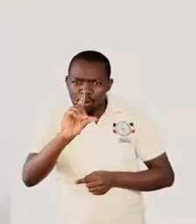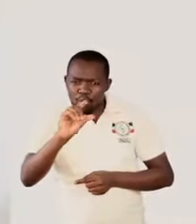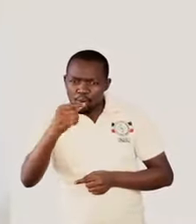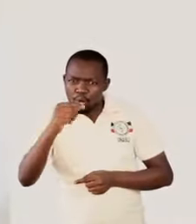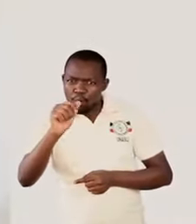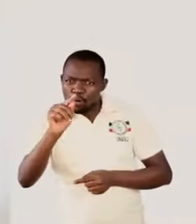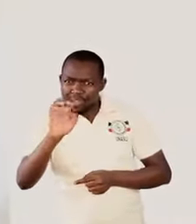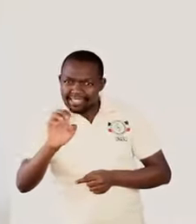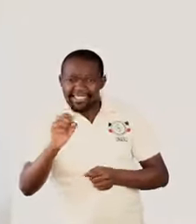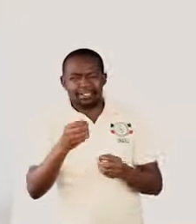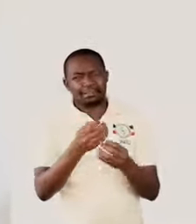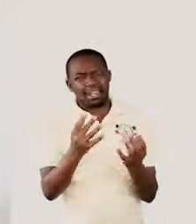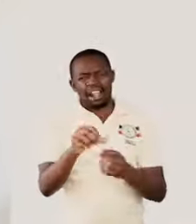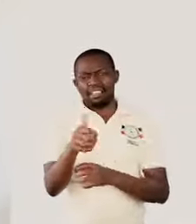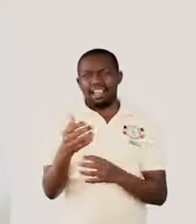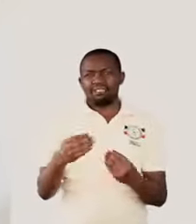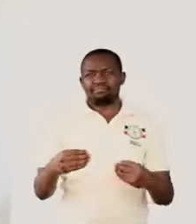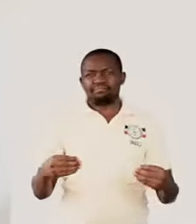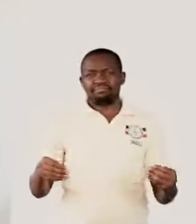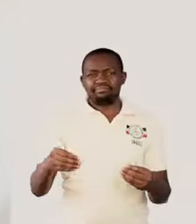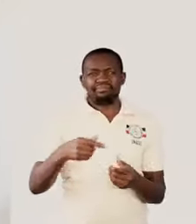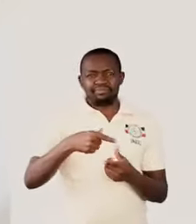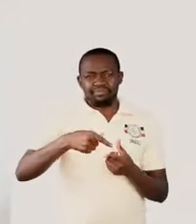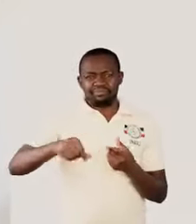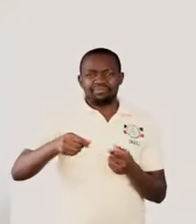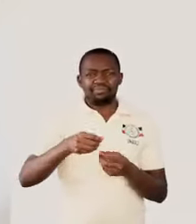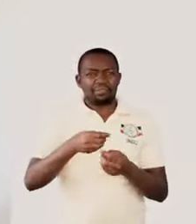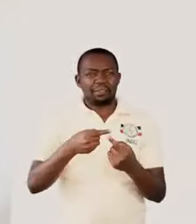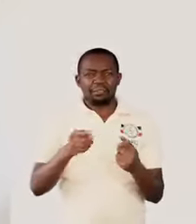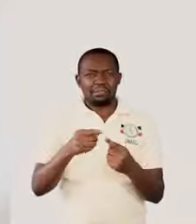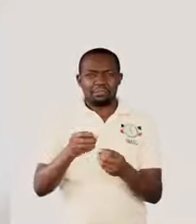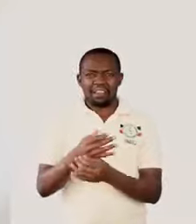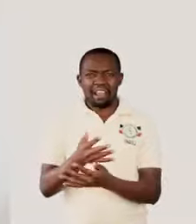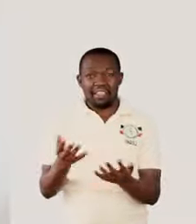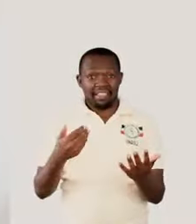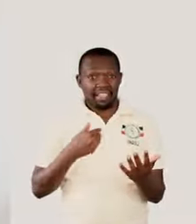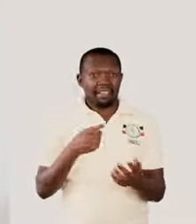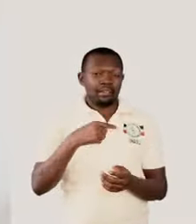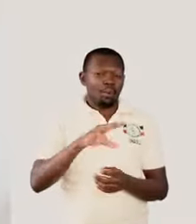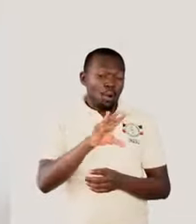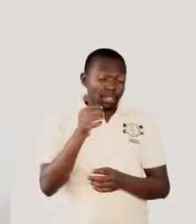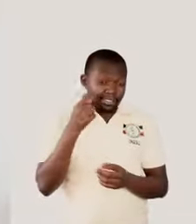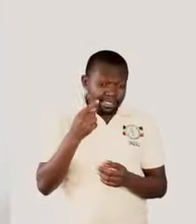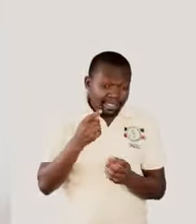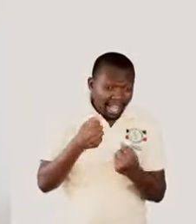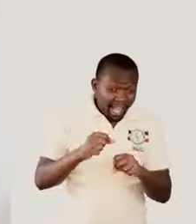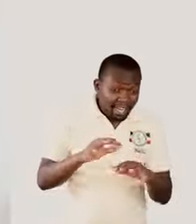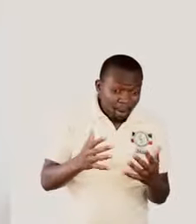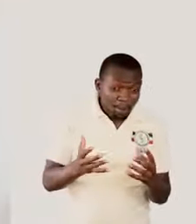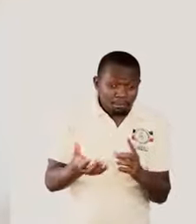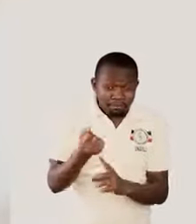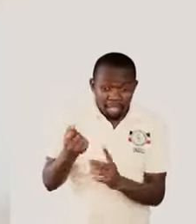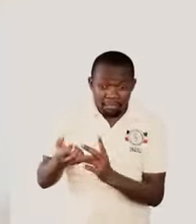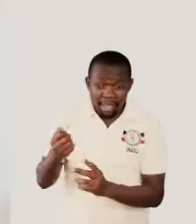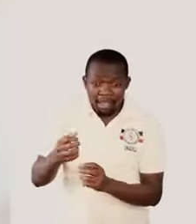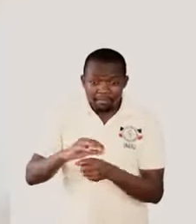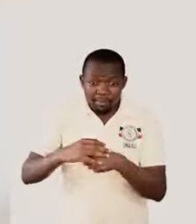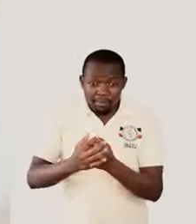All of these are made as a result of using the knowledge of chemistry.